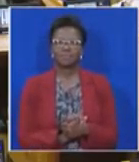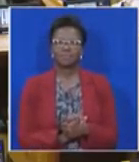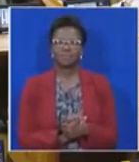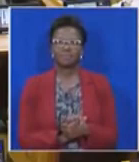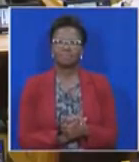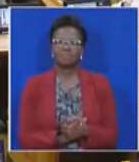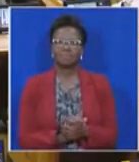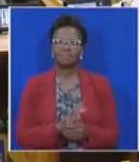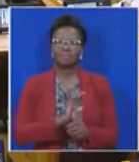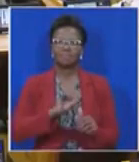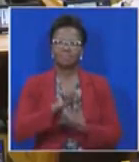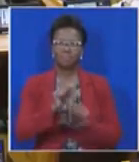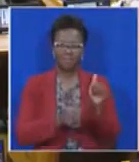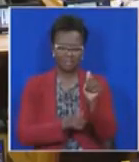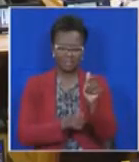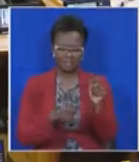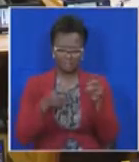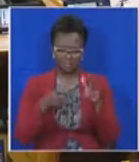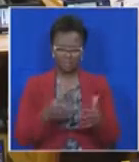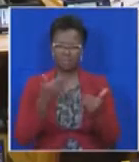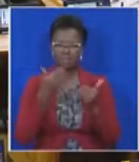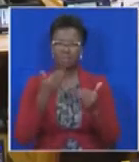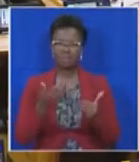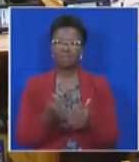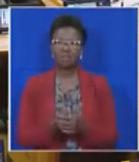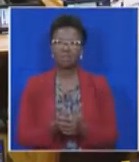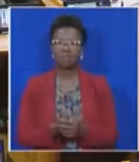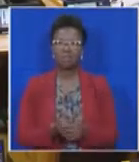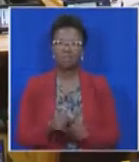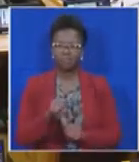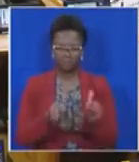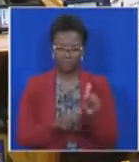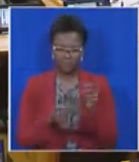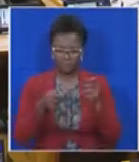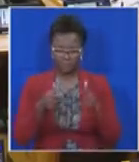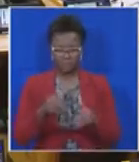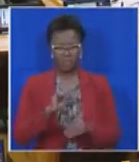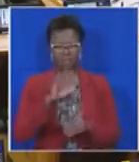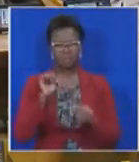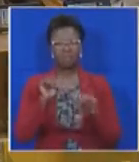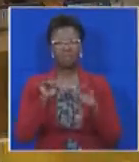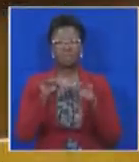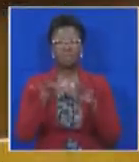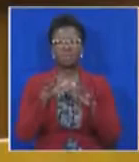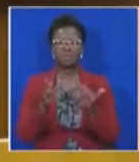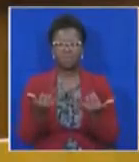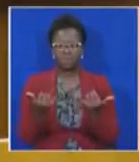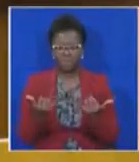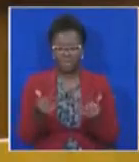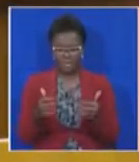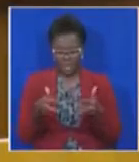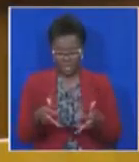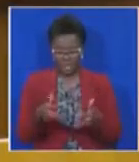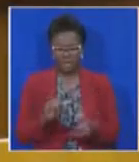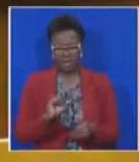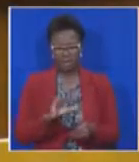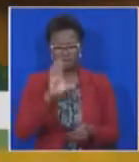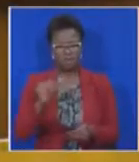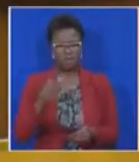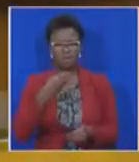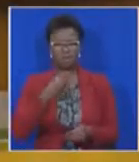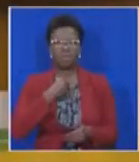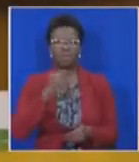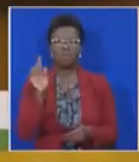Thank you, Deputy Speaker. Deputy Speaker and South Africans, what we are faced with in South Africa is an